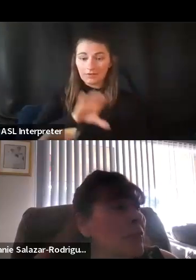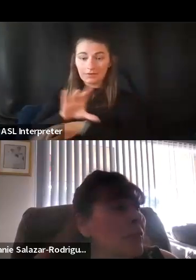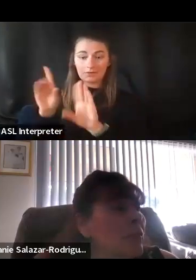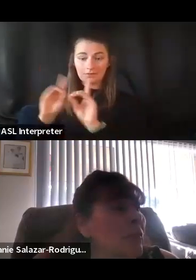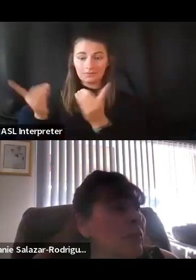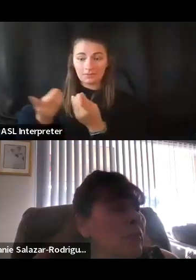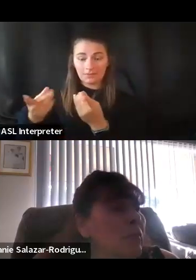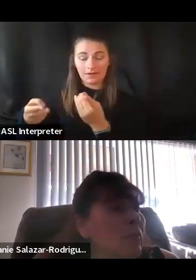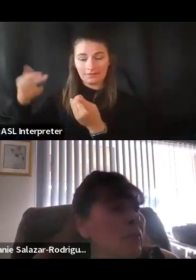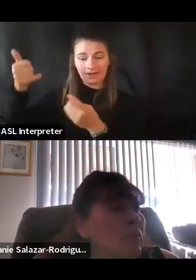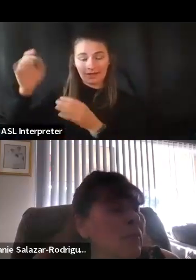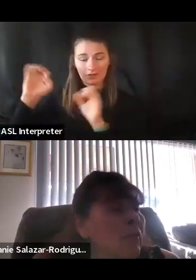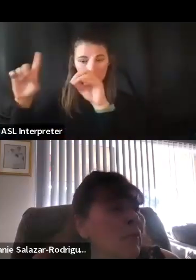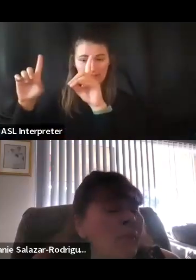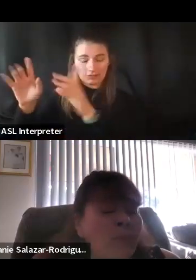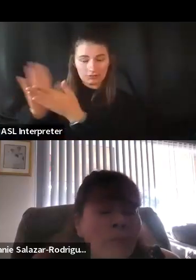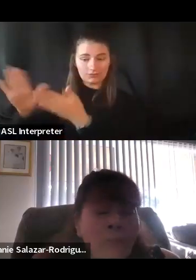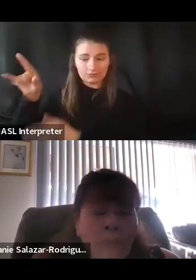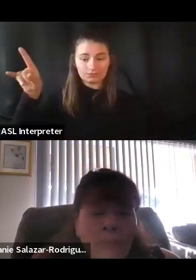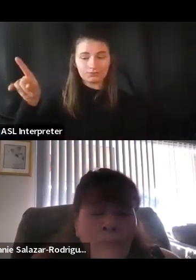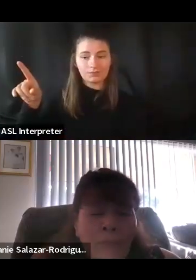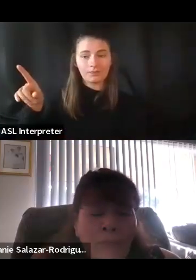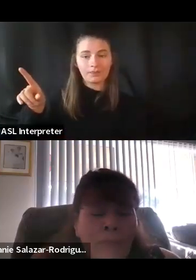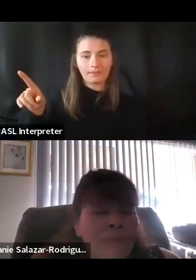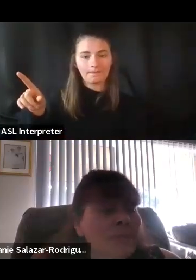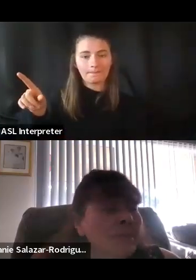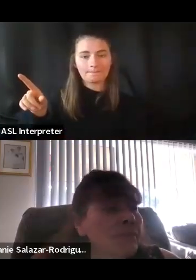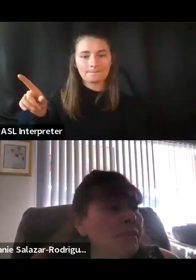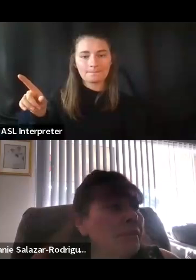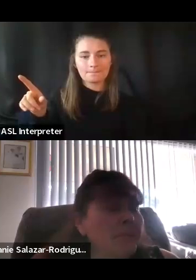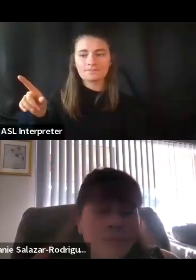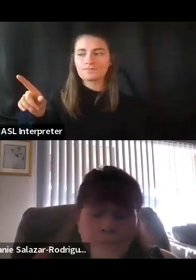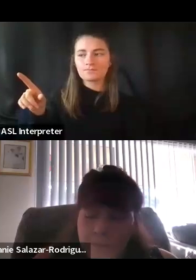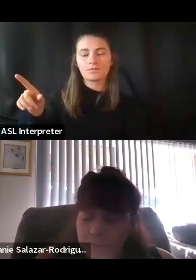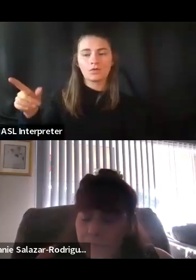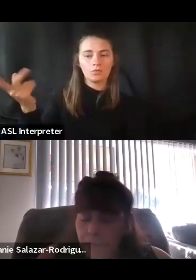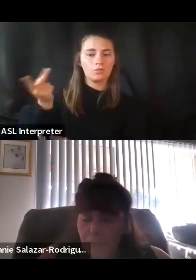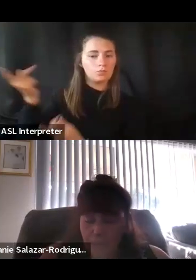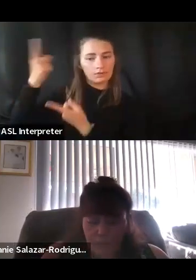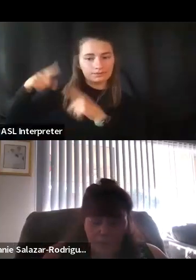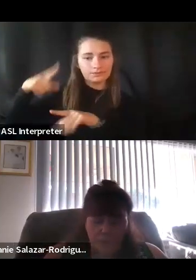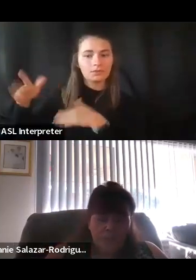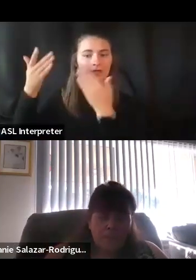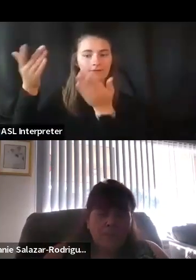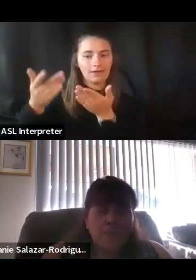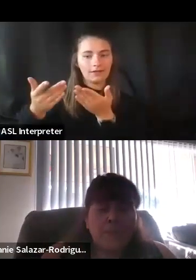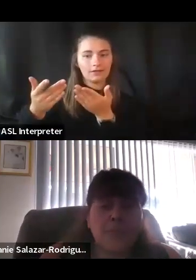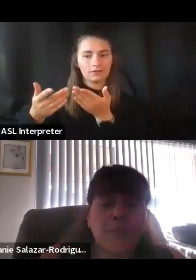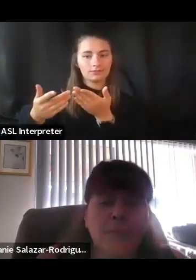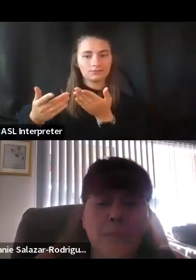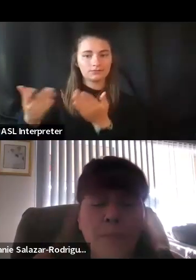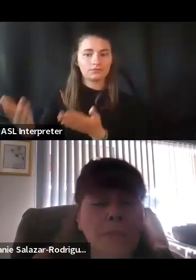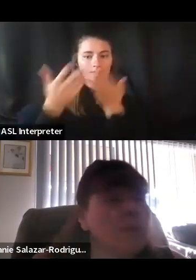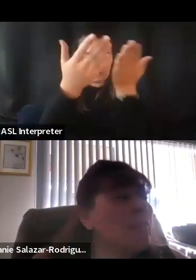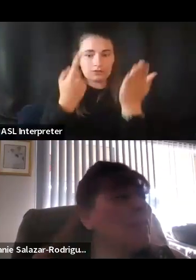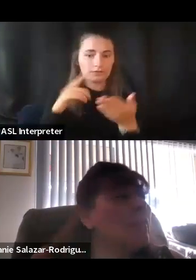in providing recommendations to the General Assembly on how to